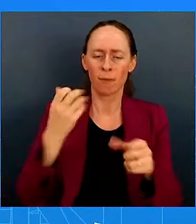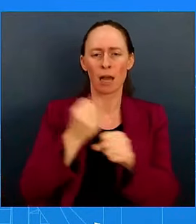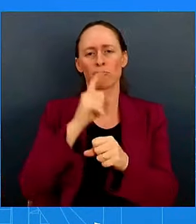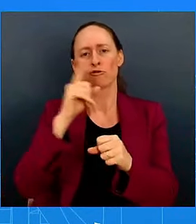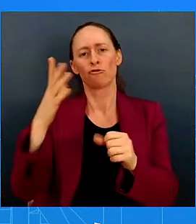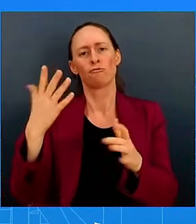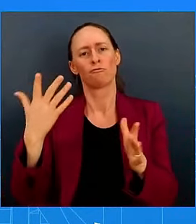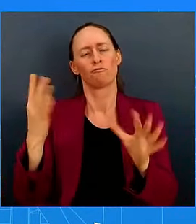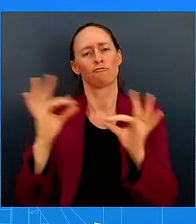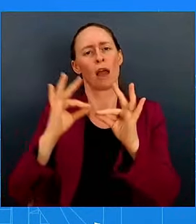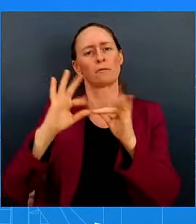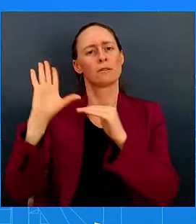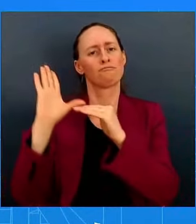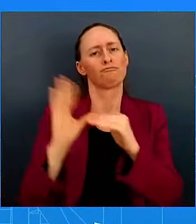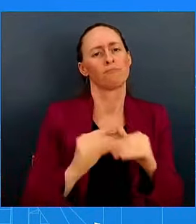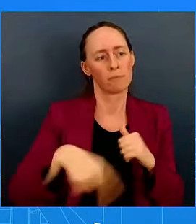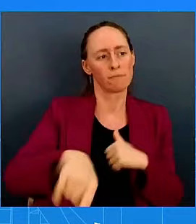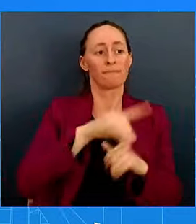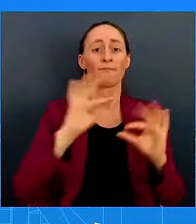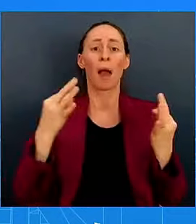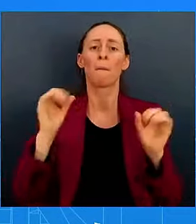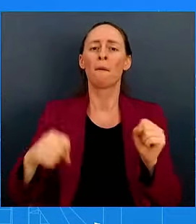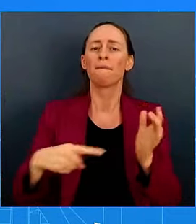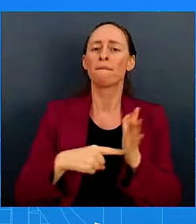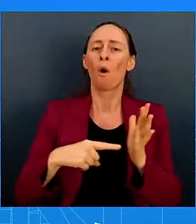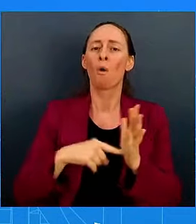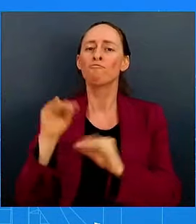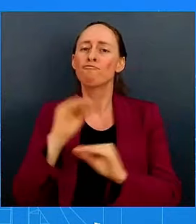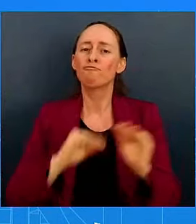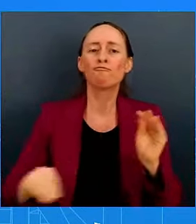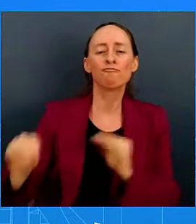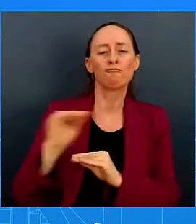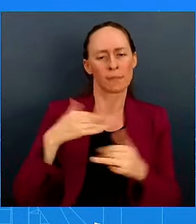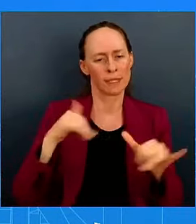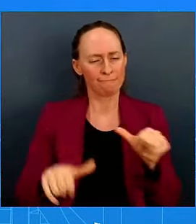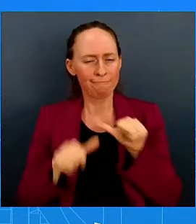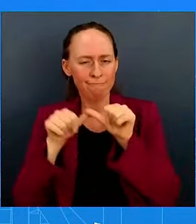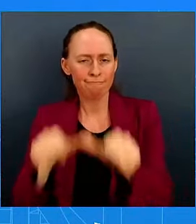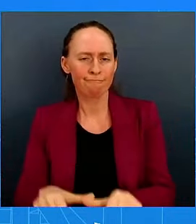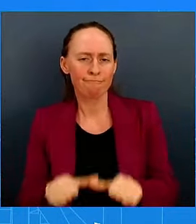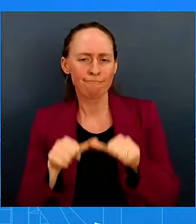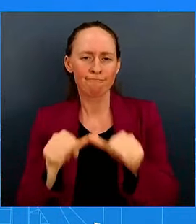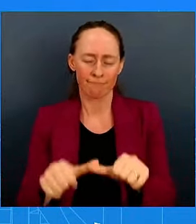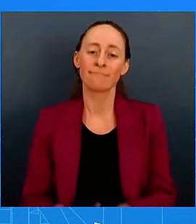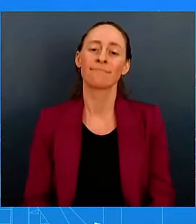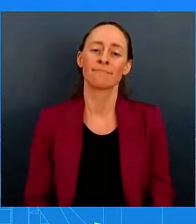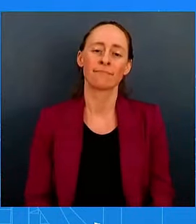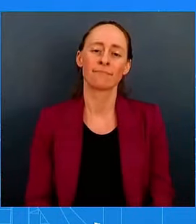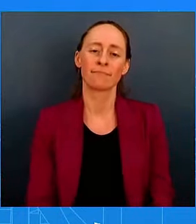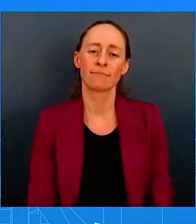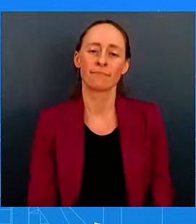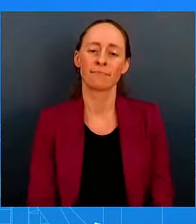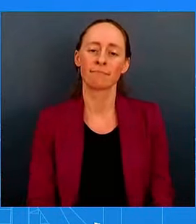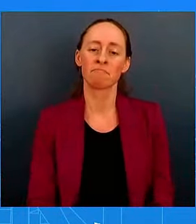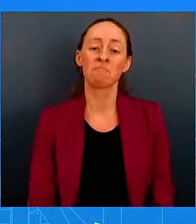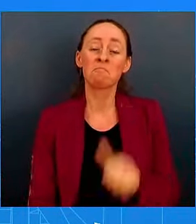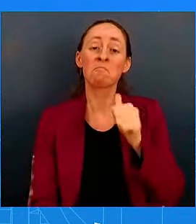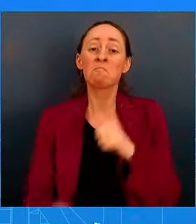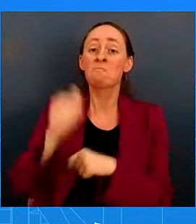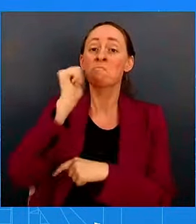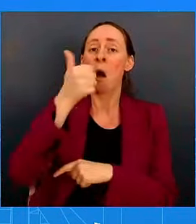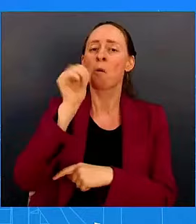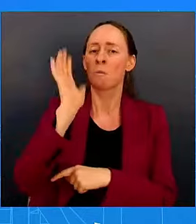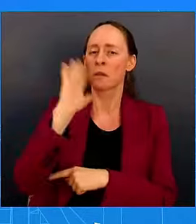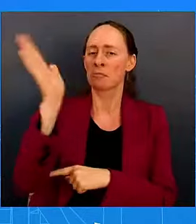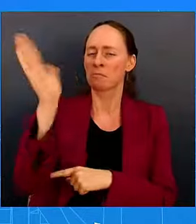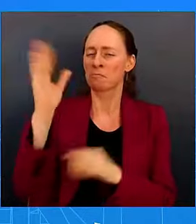and Americans across the country, and we're going to continue to do so. And you're going to hear from the president tomorrow directly. And on Teamsters, I know you can't talk about the